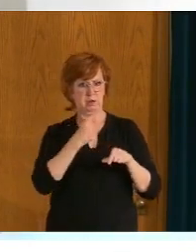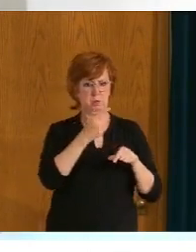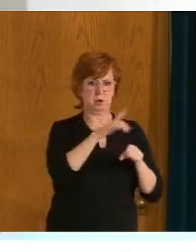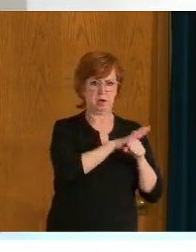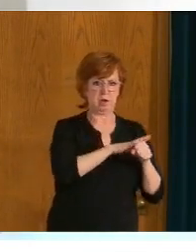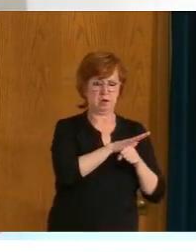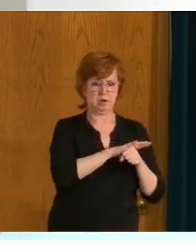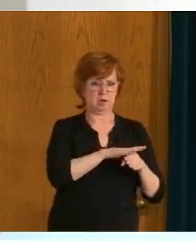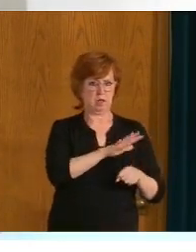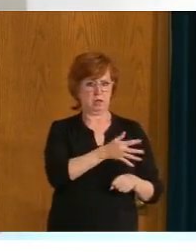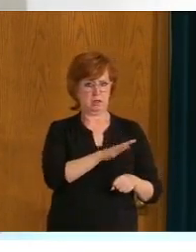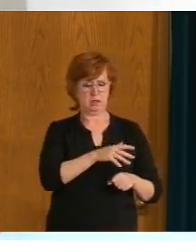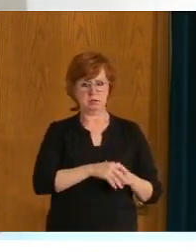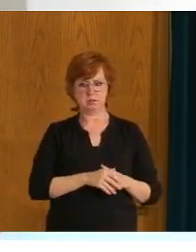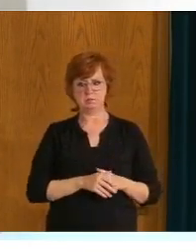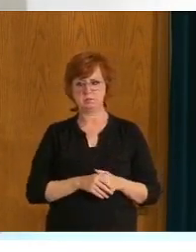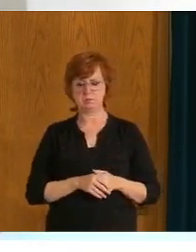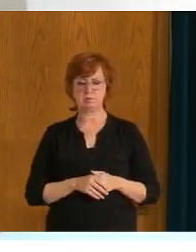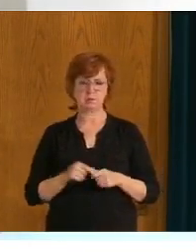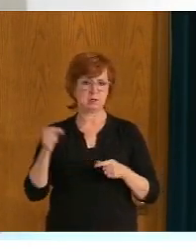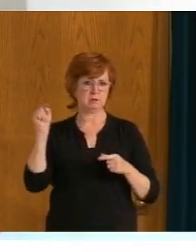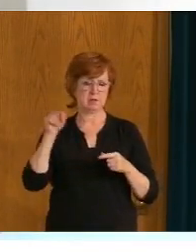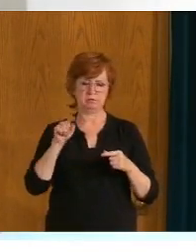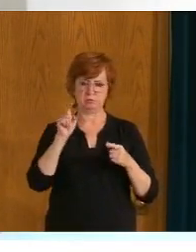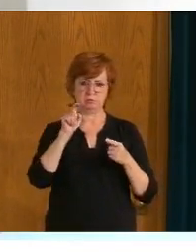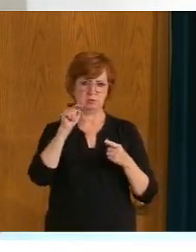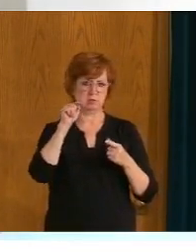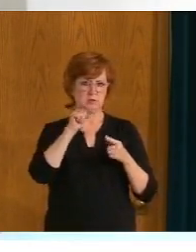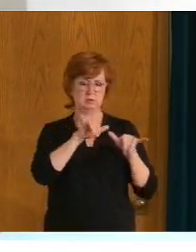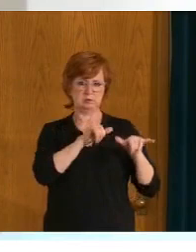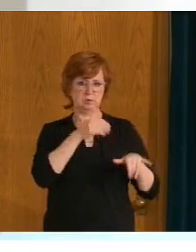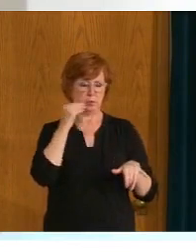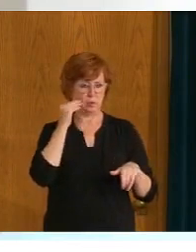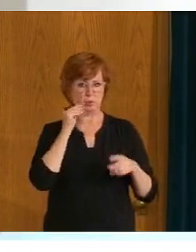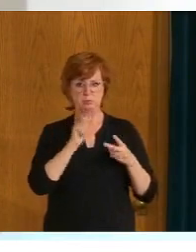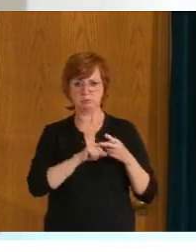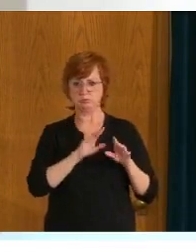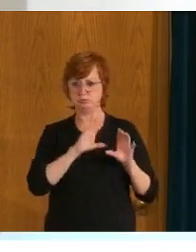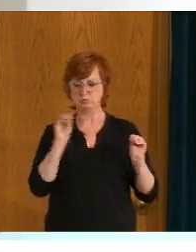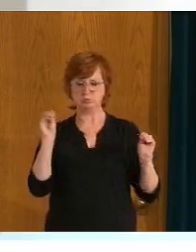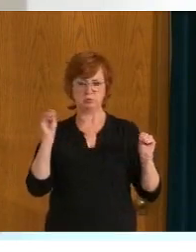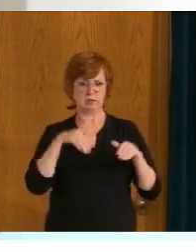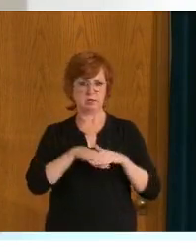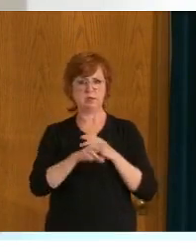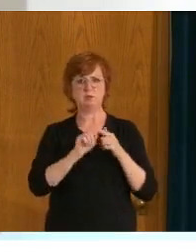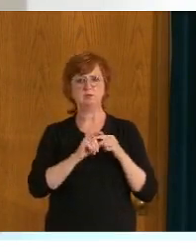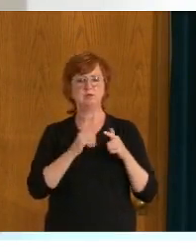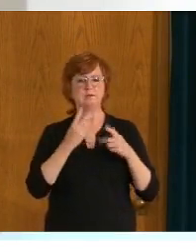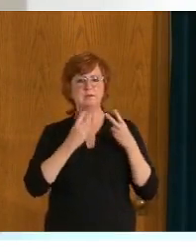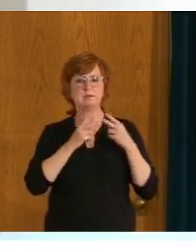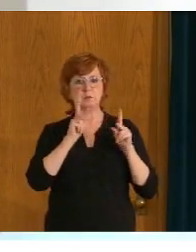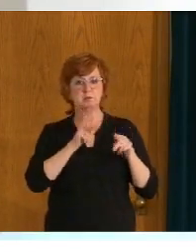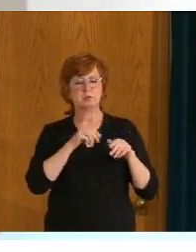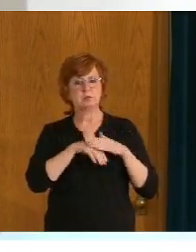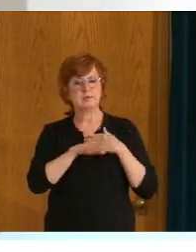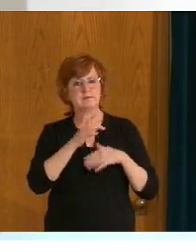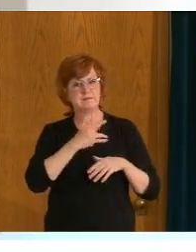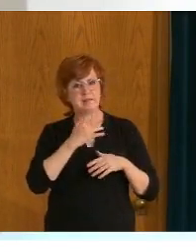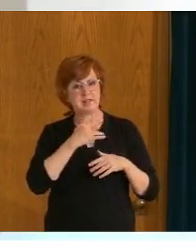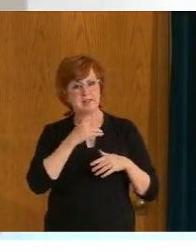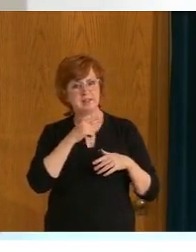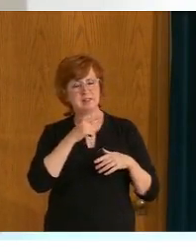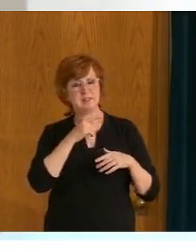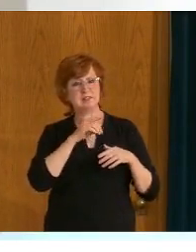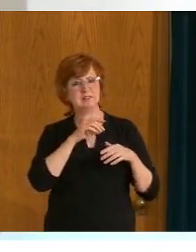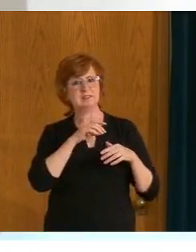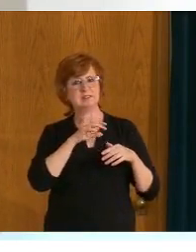symptoms, GI symptoms, stay home till you're better. Don't go and visit someone in hospital, long-term care school. Or don't go to work if you're unwell. And